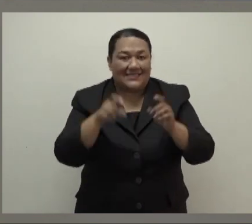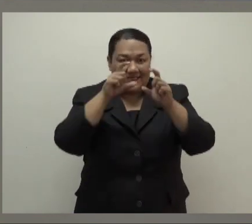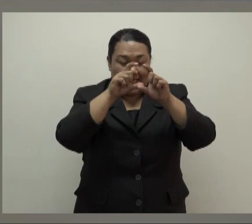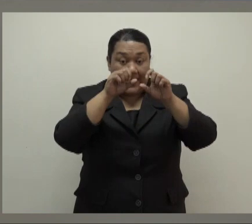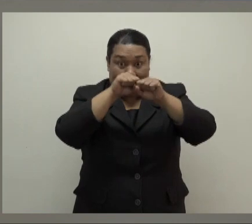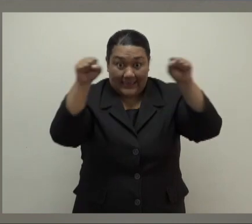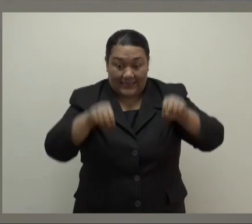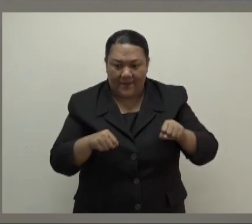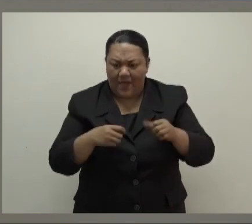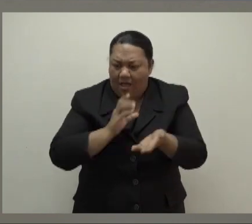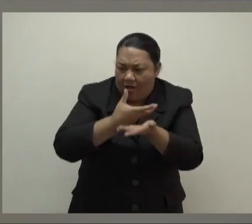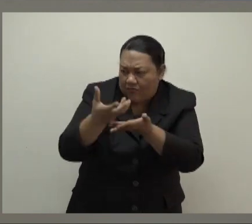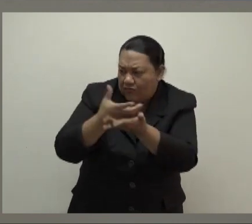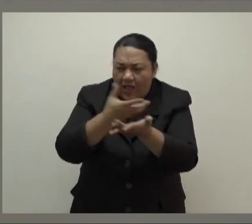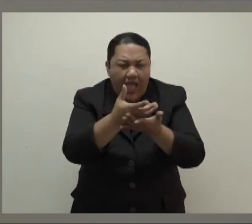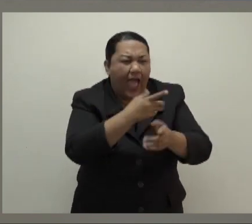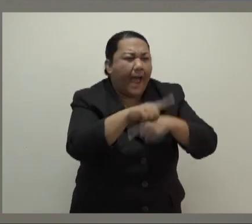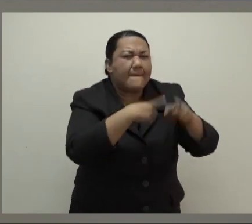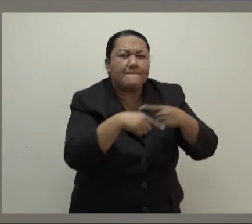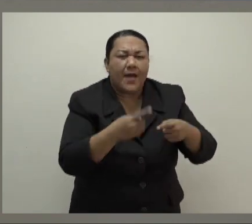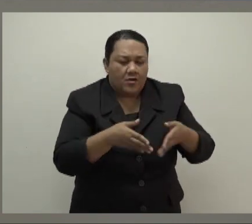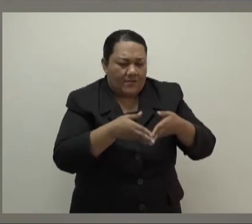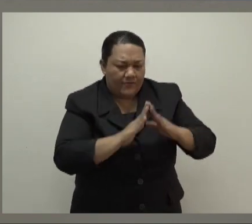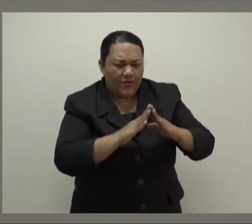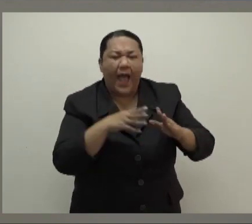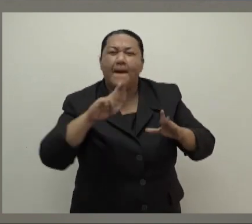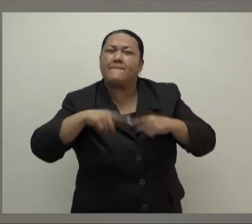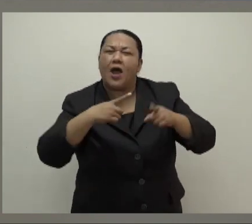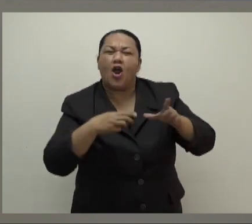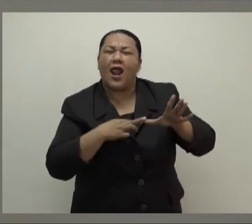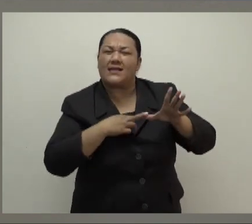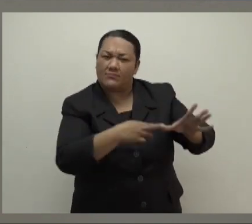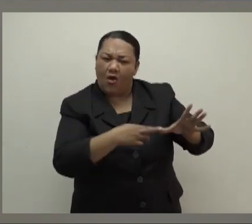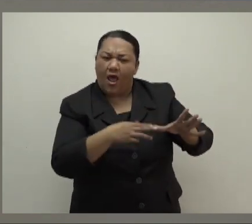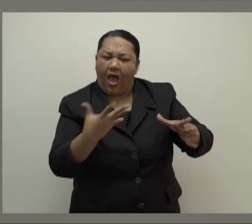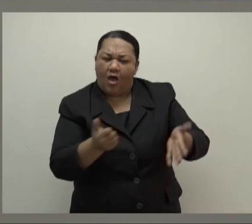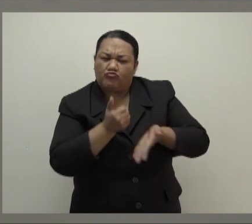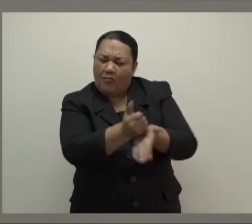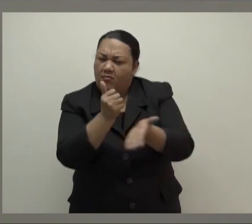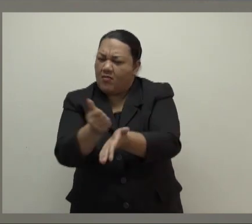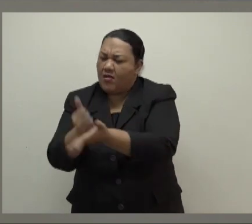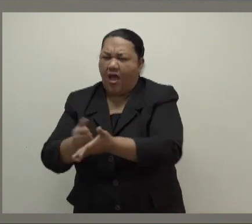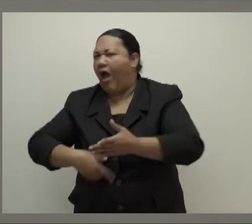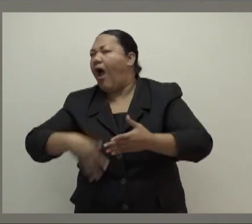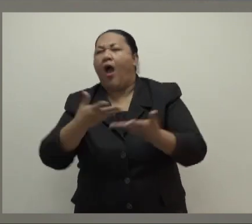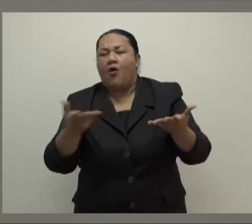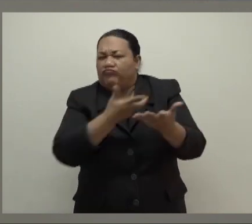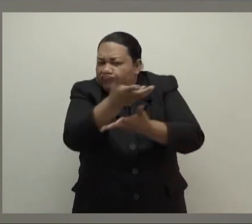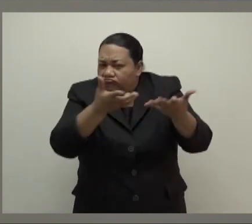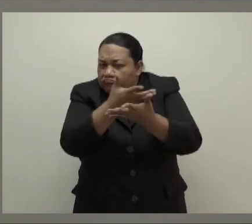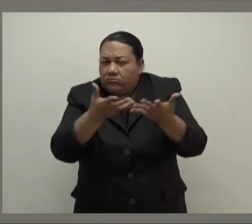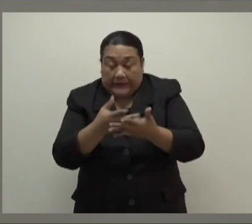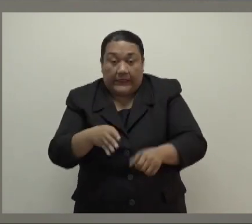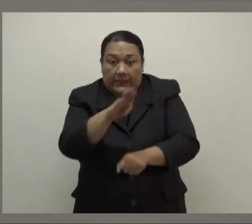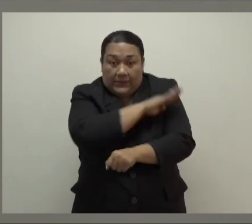our experts, and crafting a new phase for our response that takes the nation forward at the responsible pace that our Honorable Prime Minister